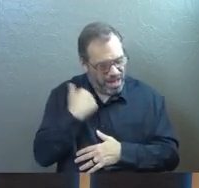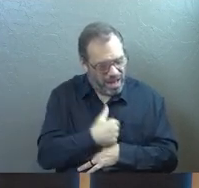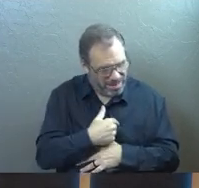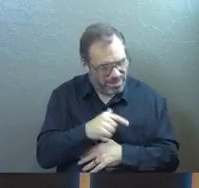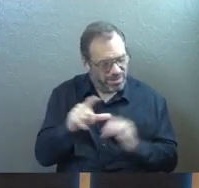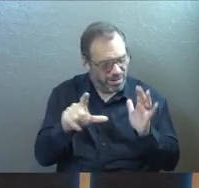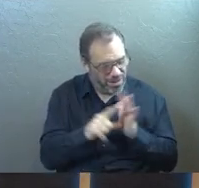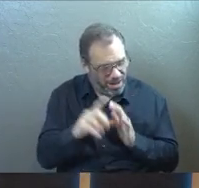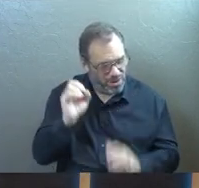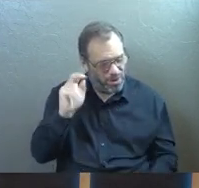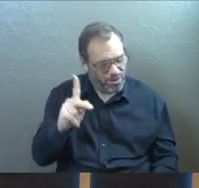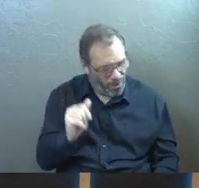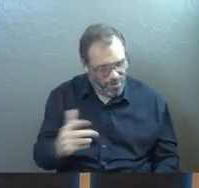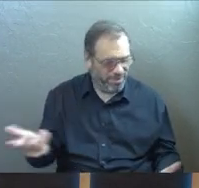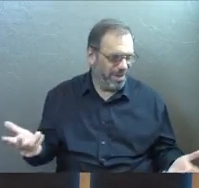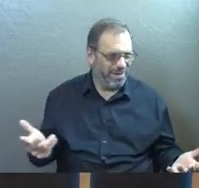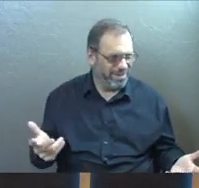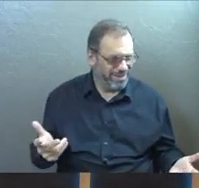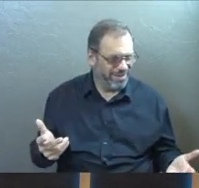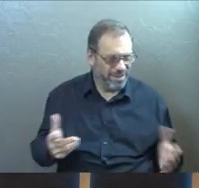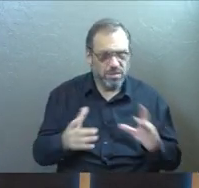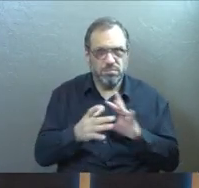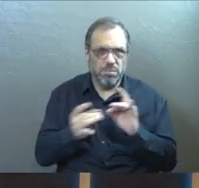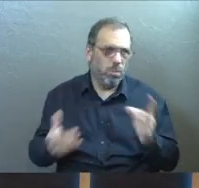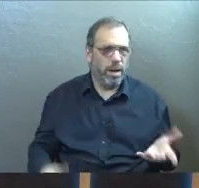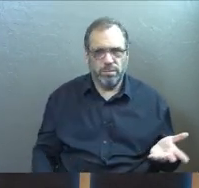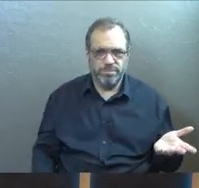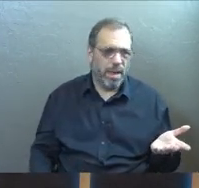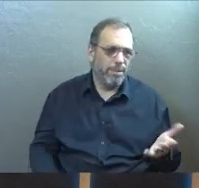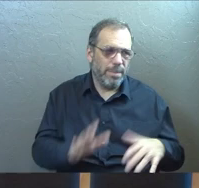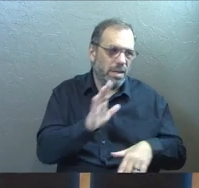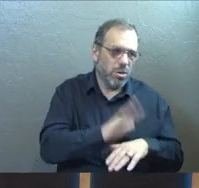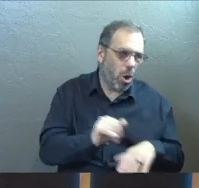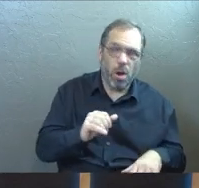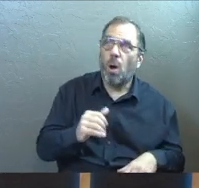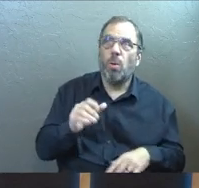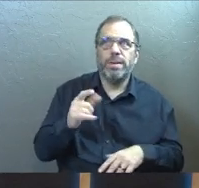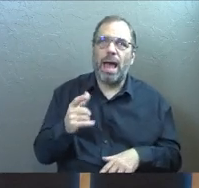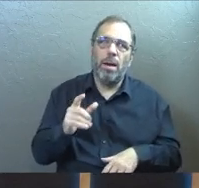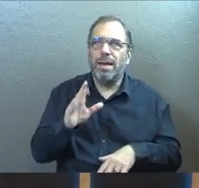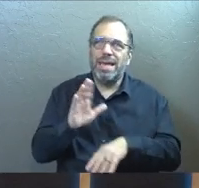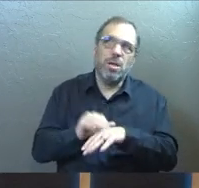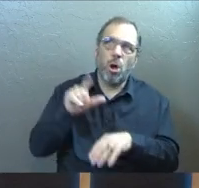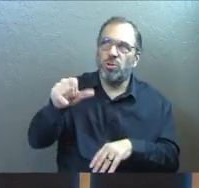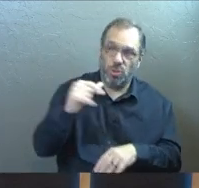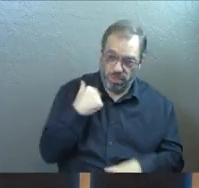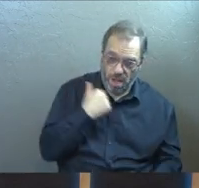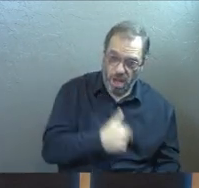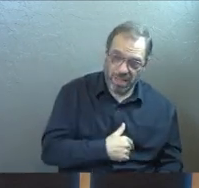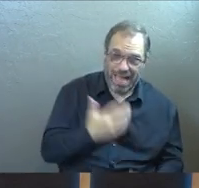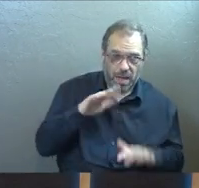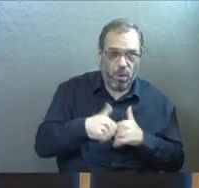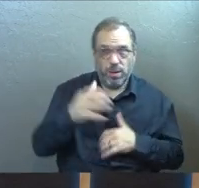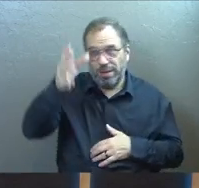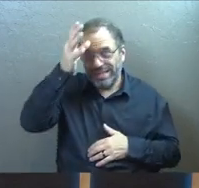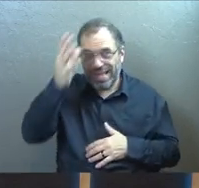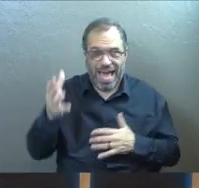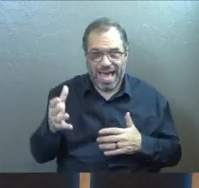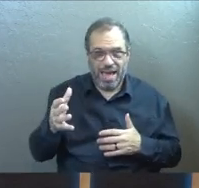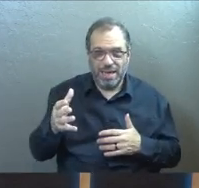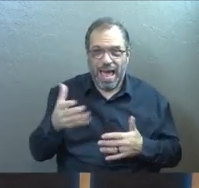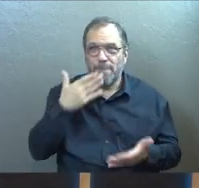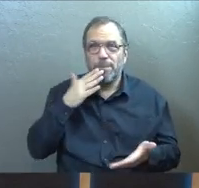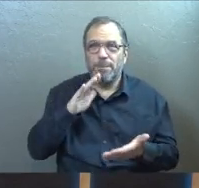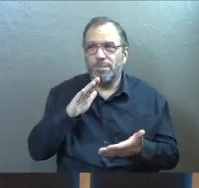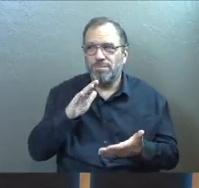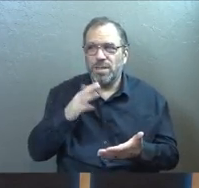you know, there's statements being made like, well, maybe he called you, but he called us. And how do I know that dad just didn't have